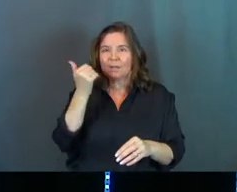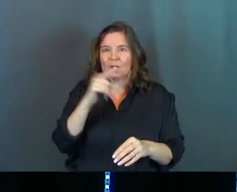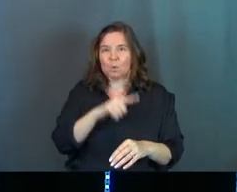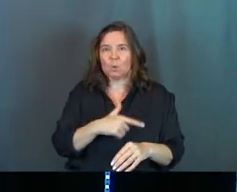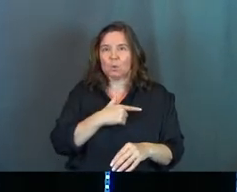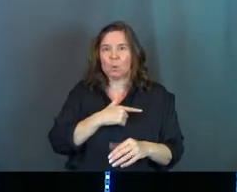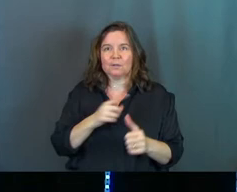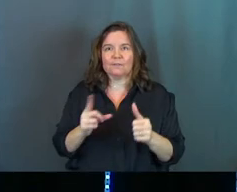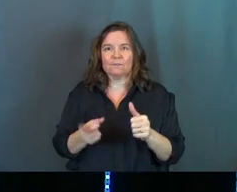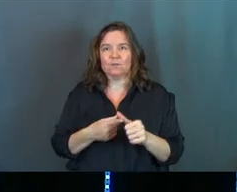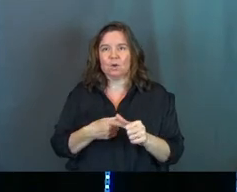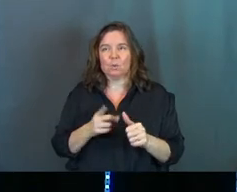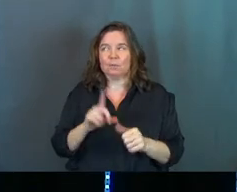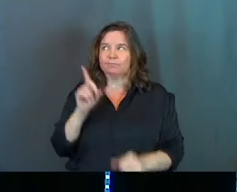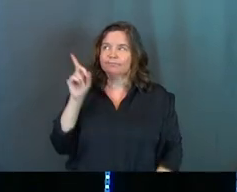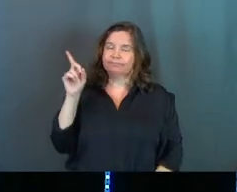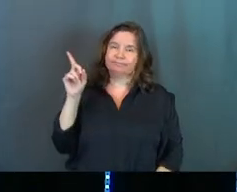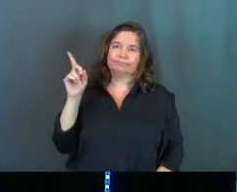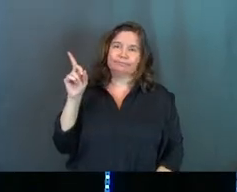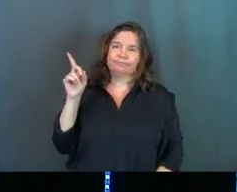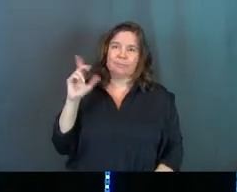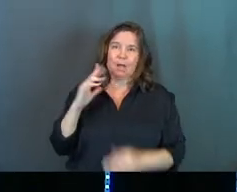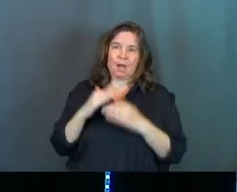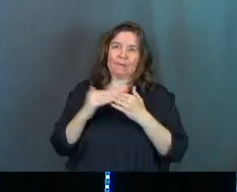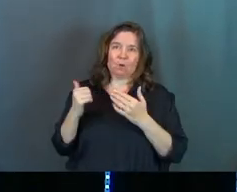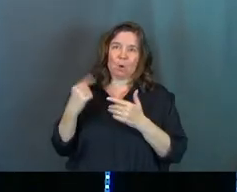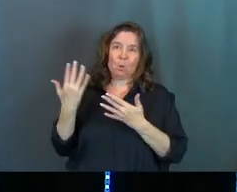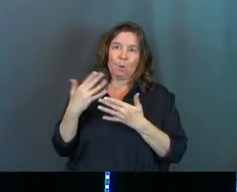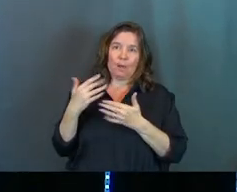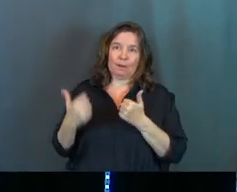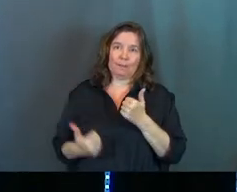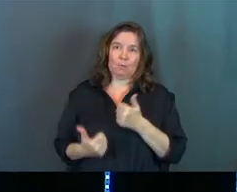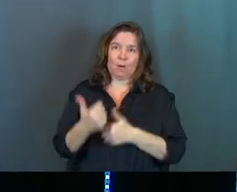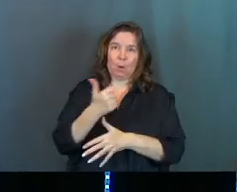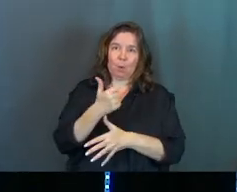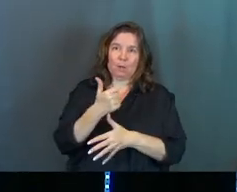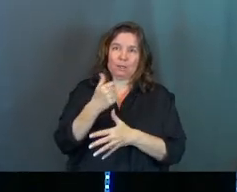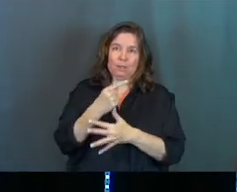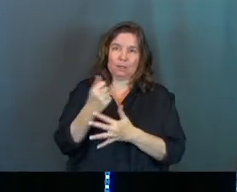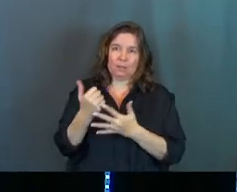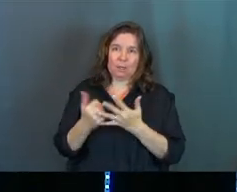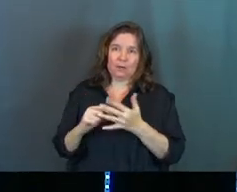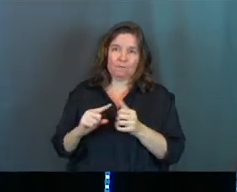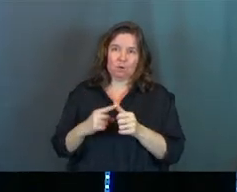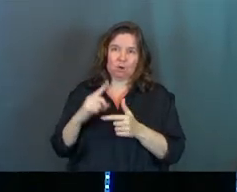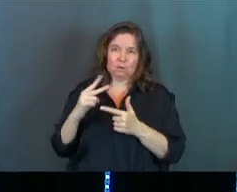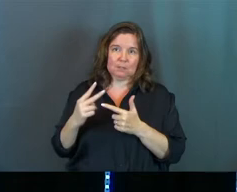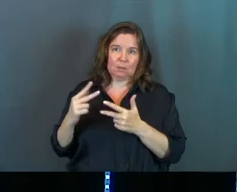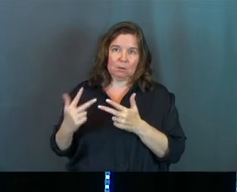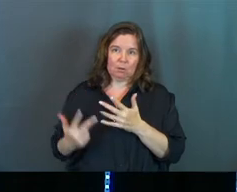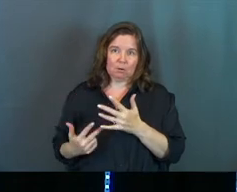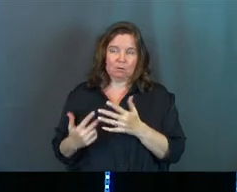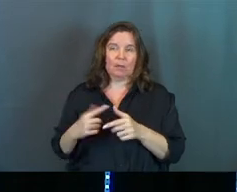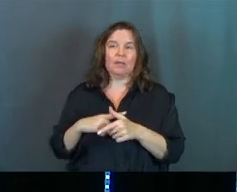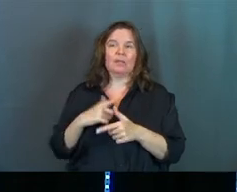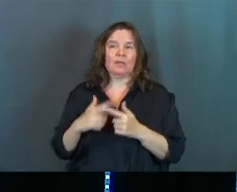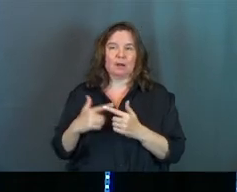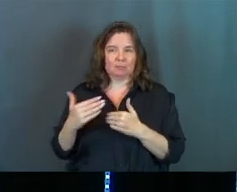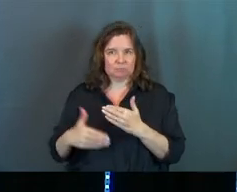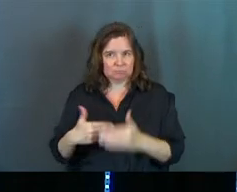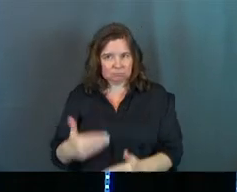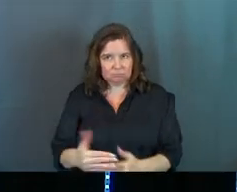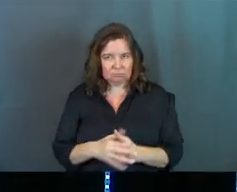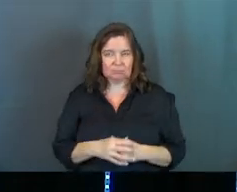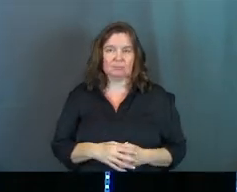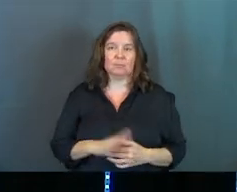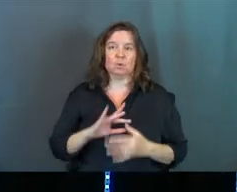should lie. Don't lose sight of what I have called you to because that's the most important thing. And that will make the difference in every other aspect.